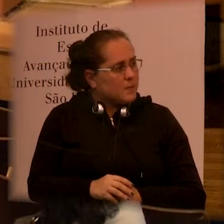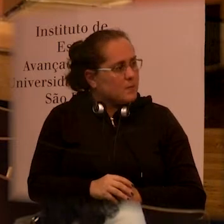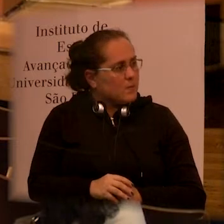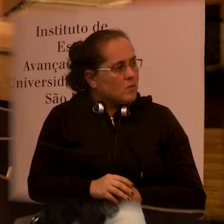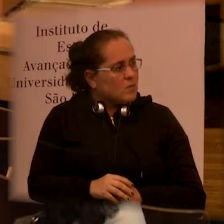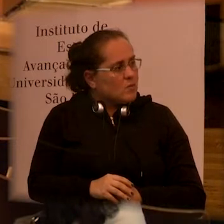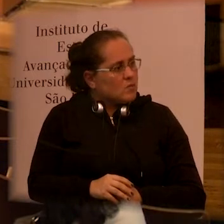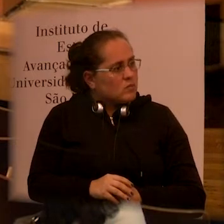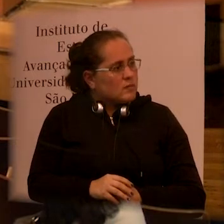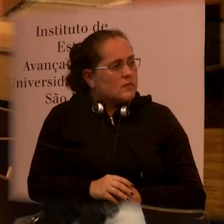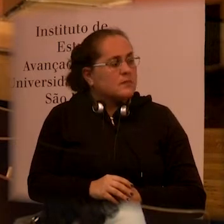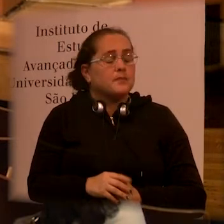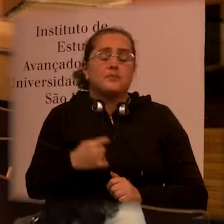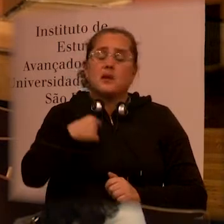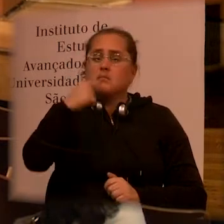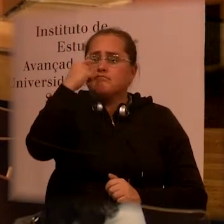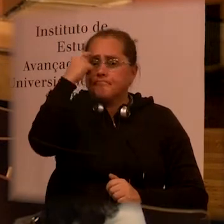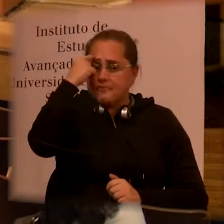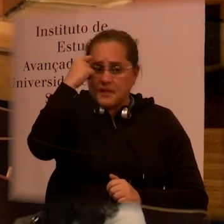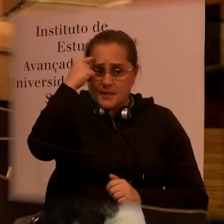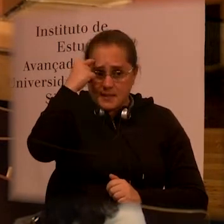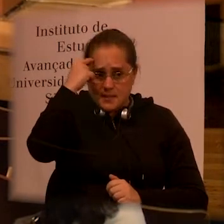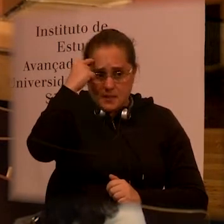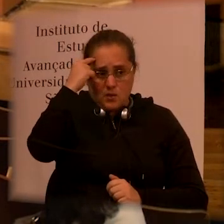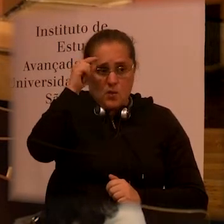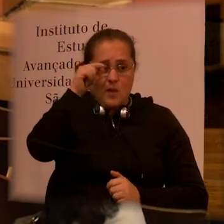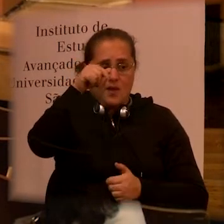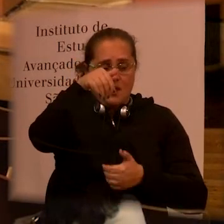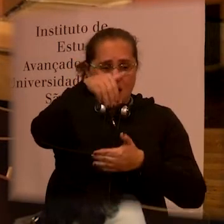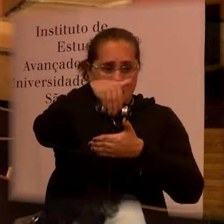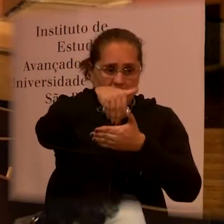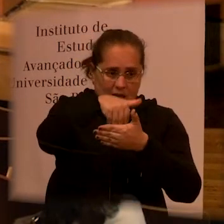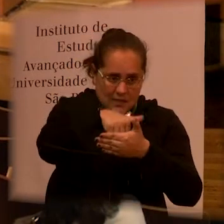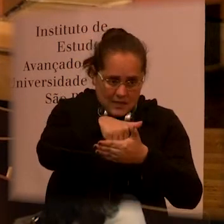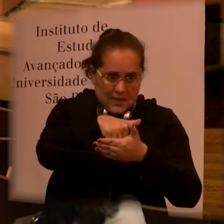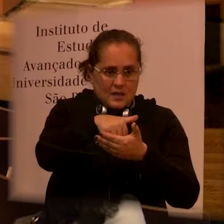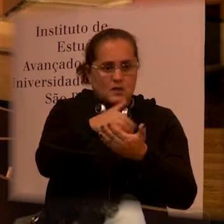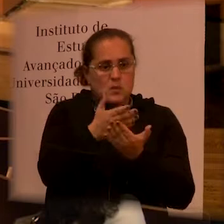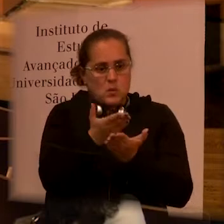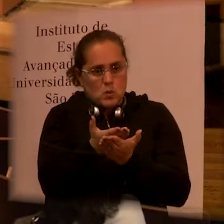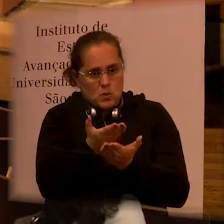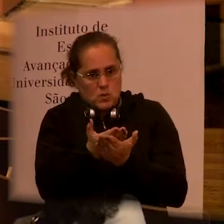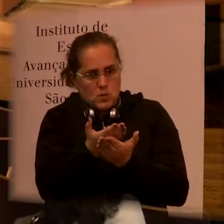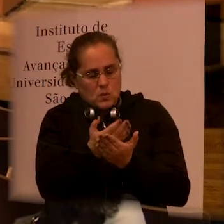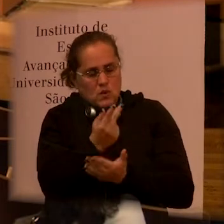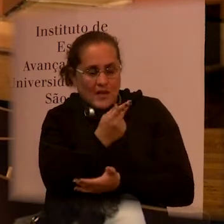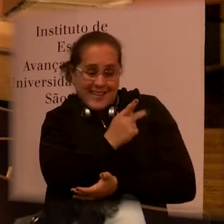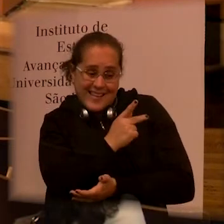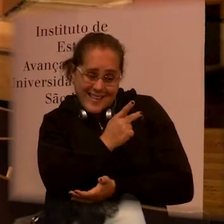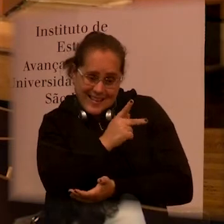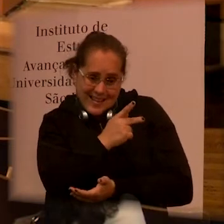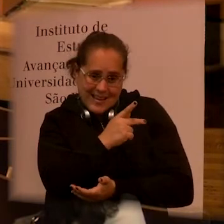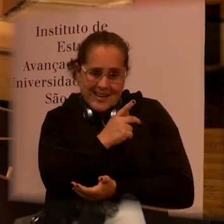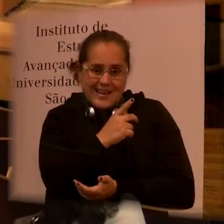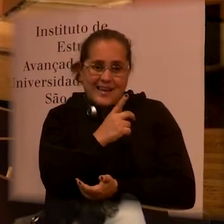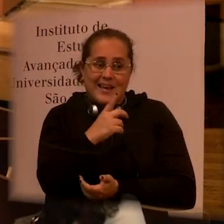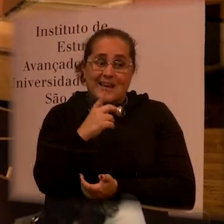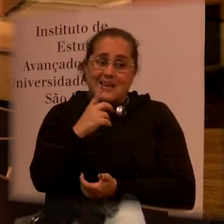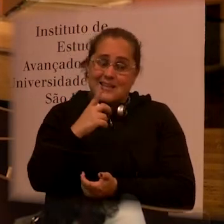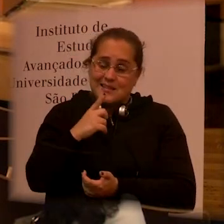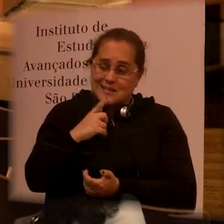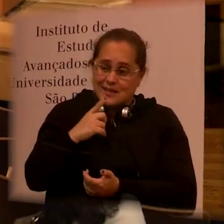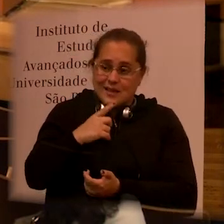and thinking that if in her study there